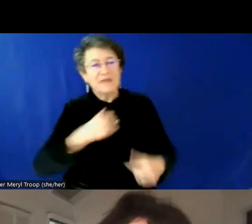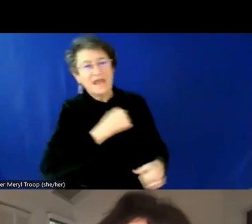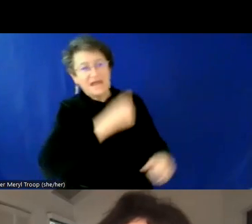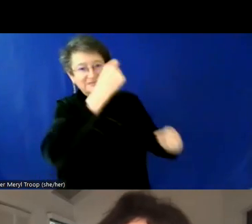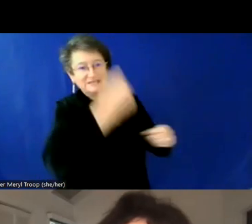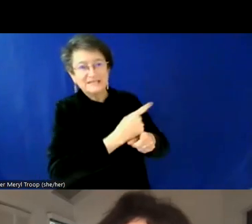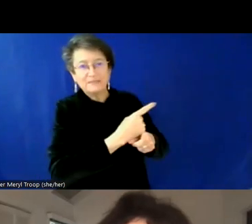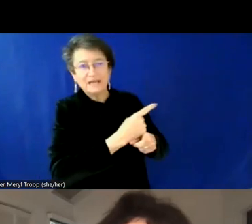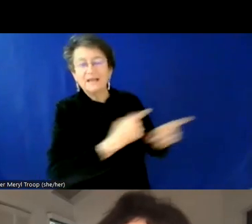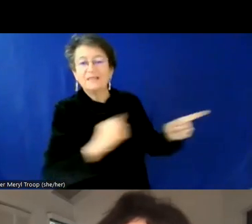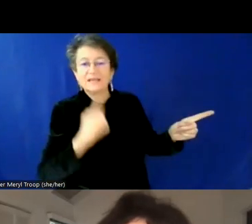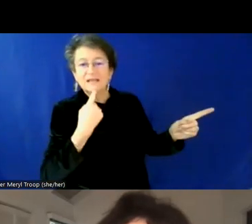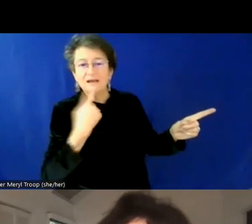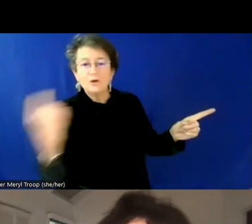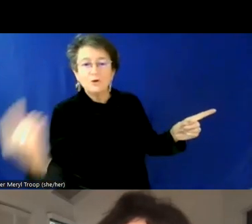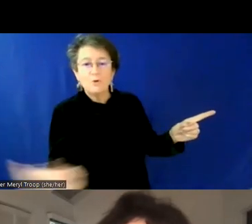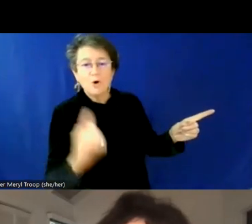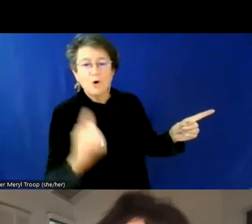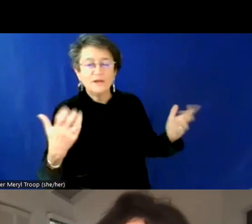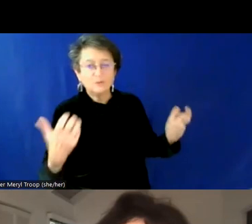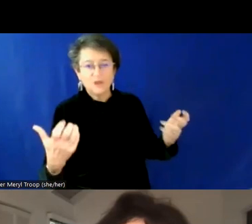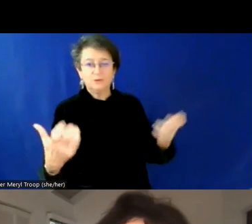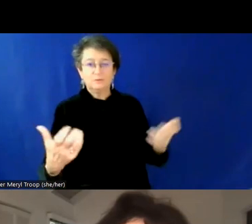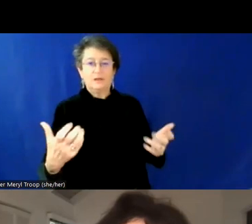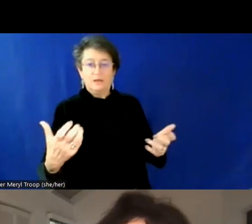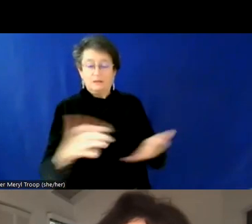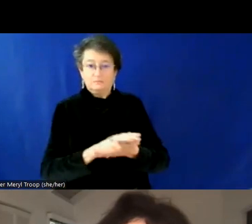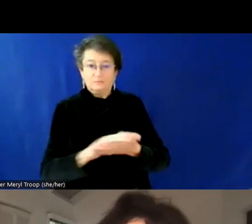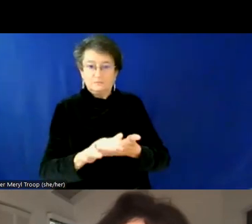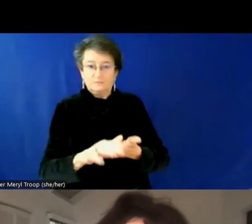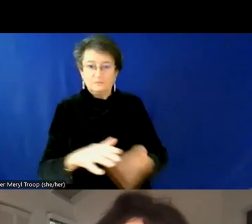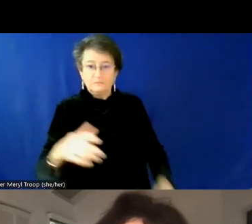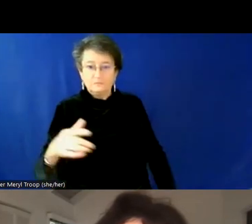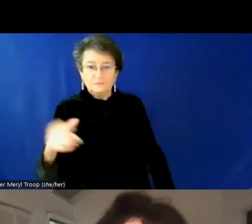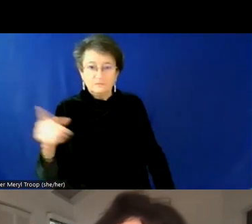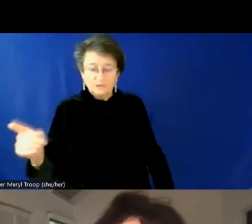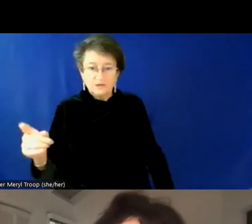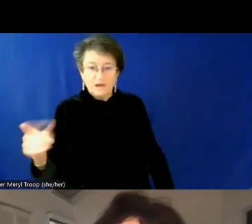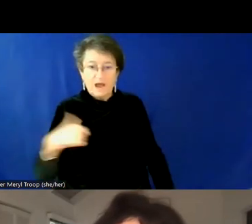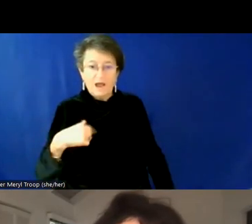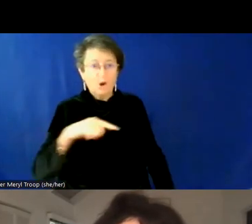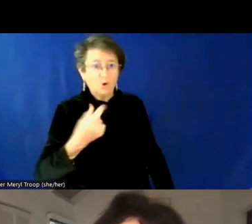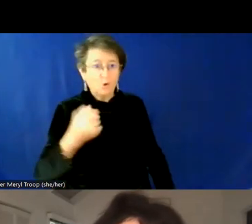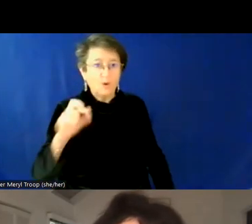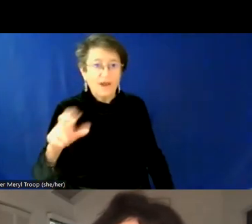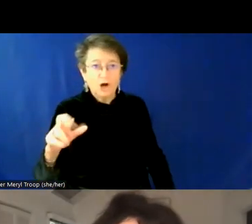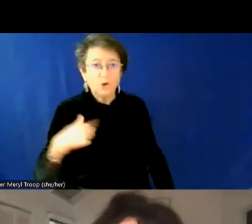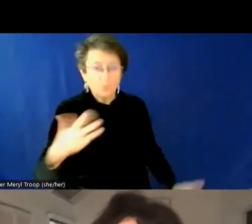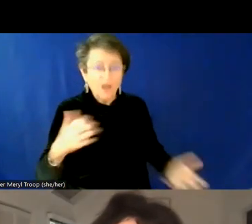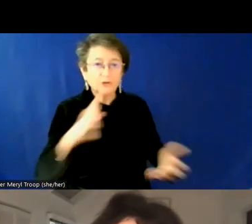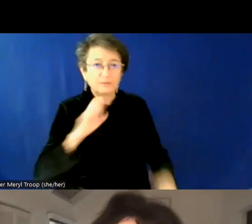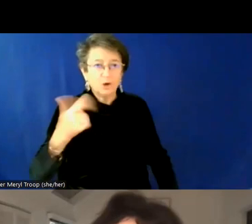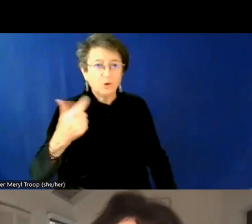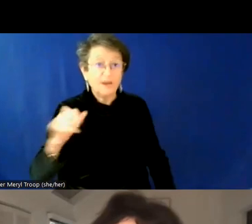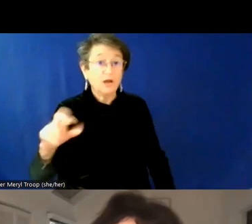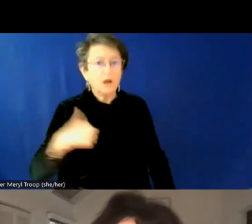always want to be queen, always be queen. Uh, and of course, I think I took that a bit more literally than she intended. Um, and so